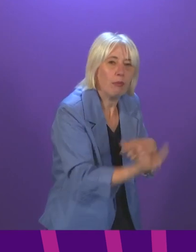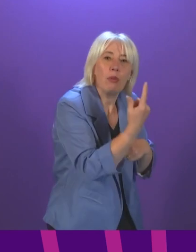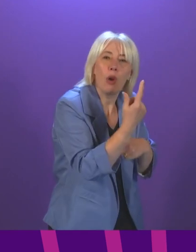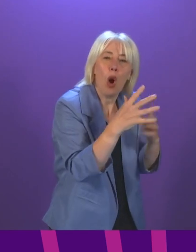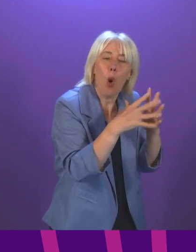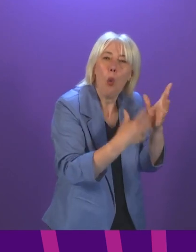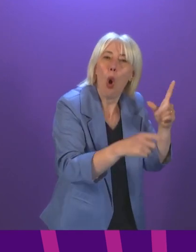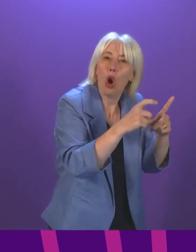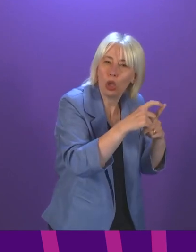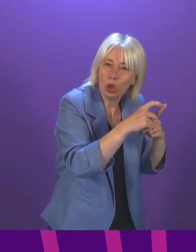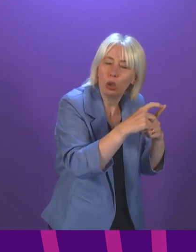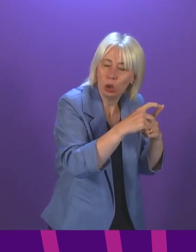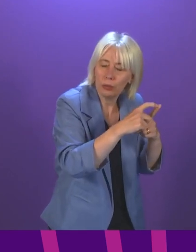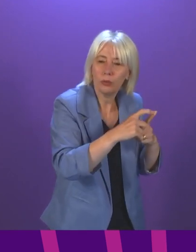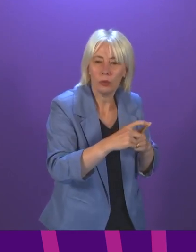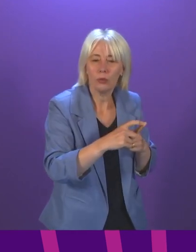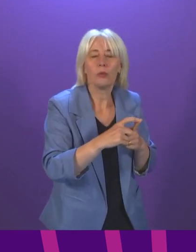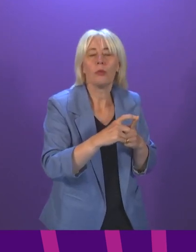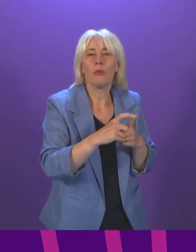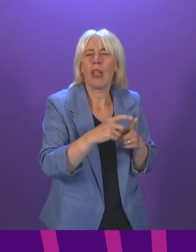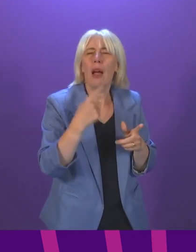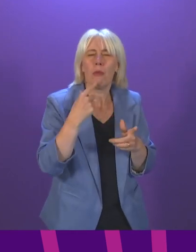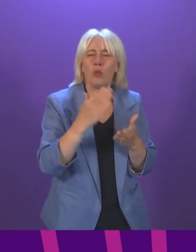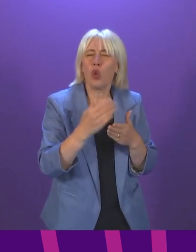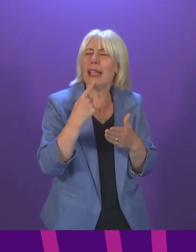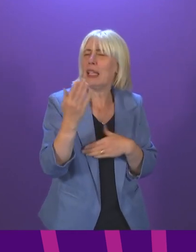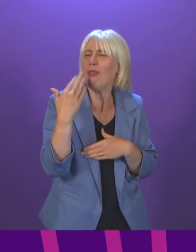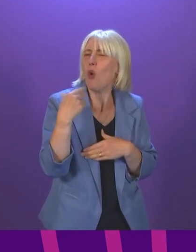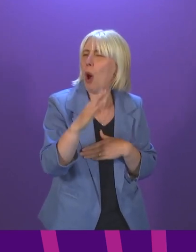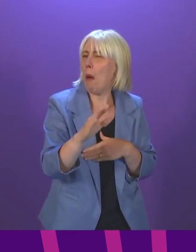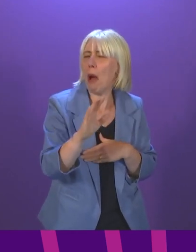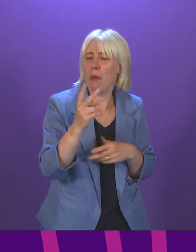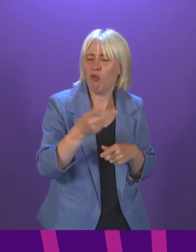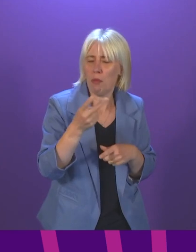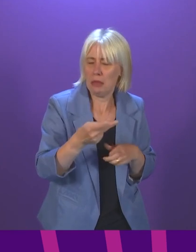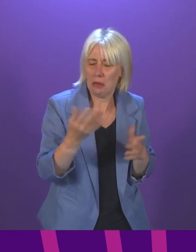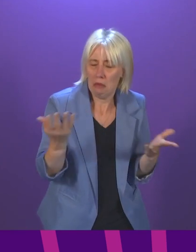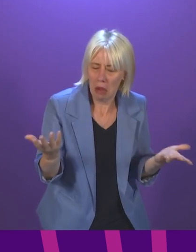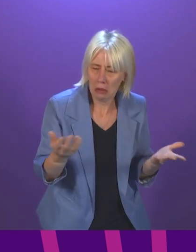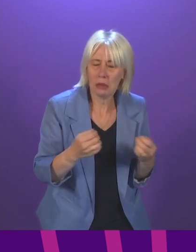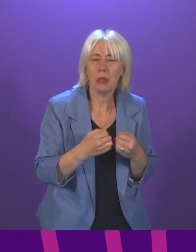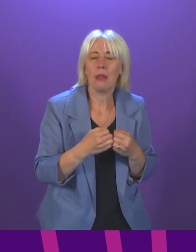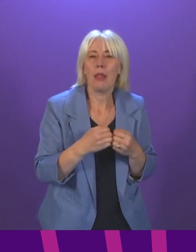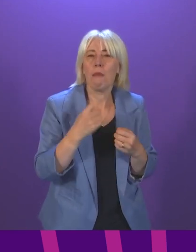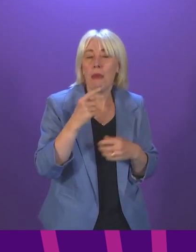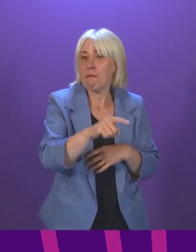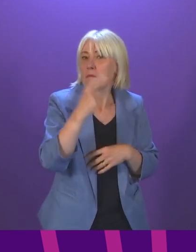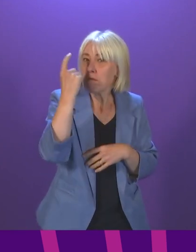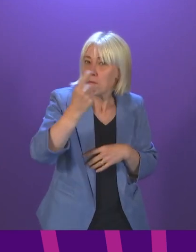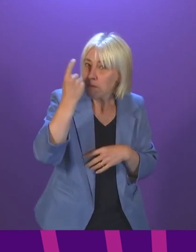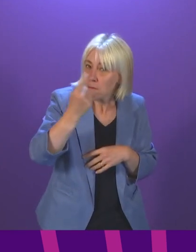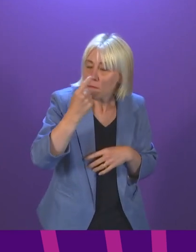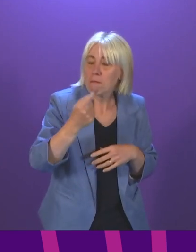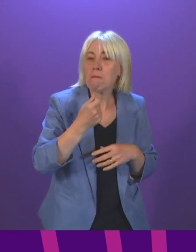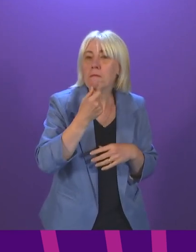said, be corrected if I wrong and didn't say this earlier on, presiding officer, but I referred earlier on to the consideration that again